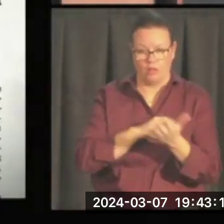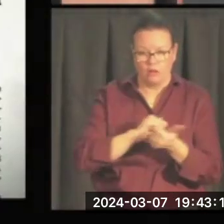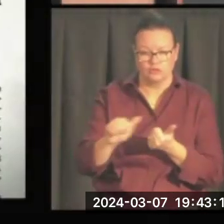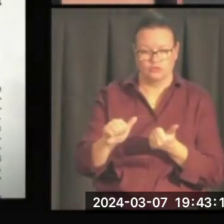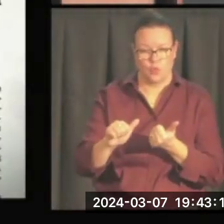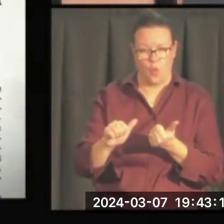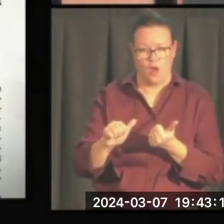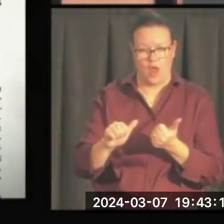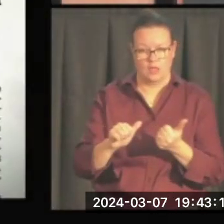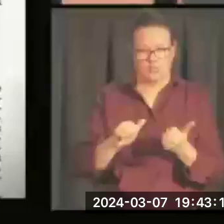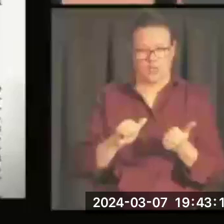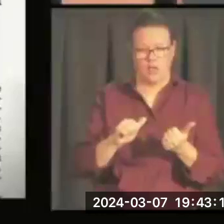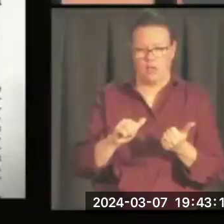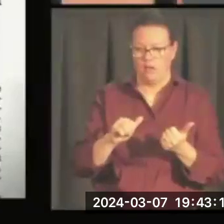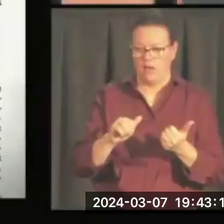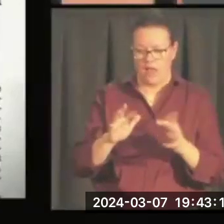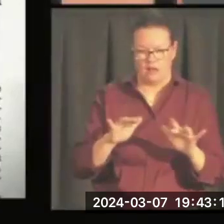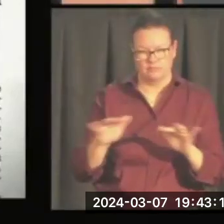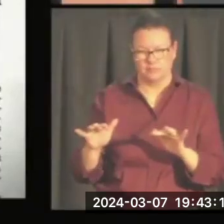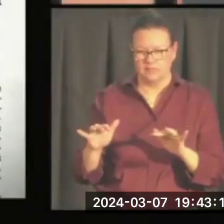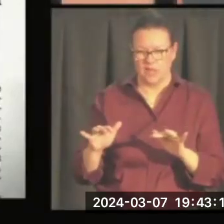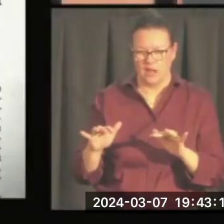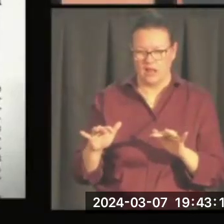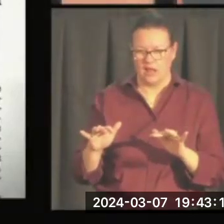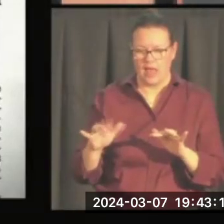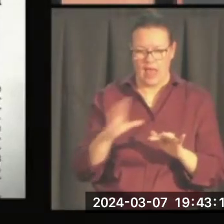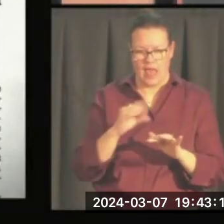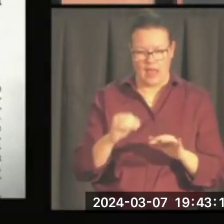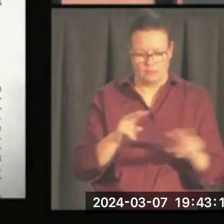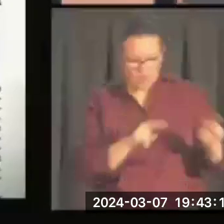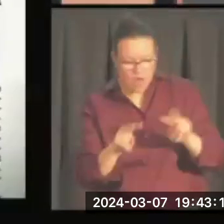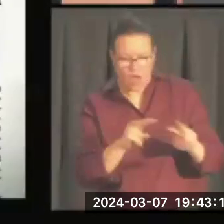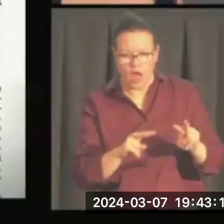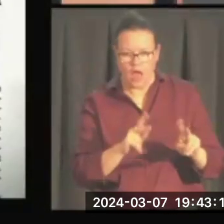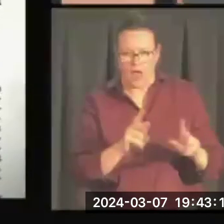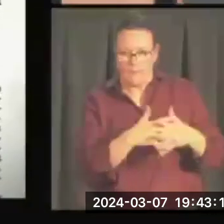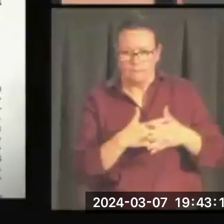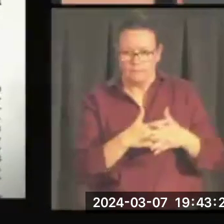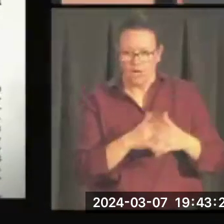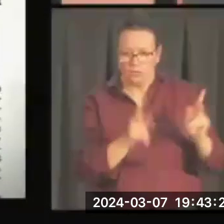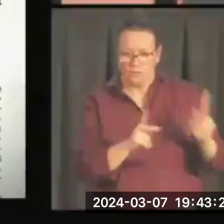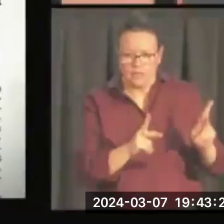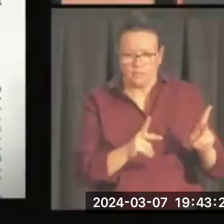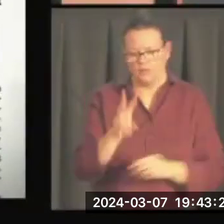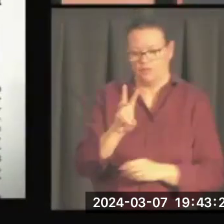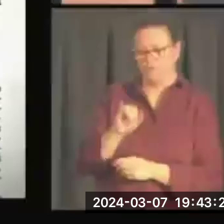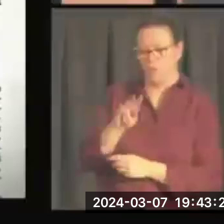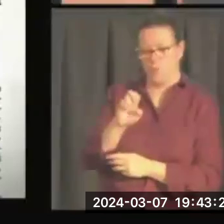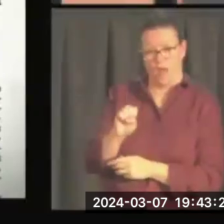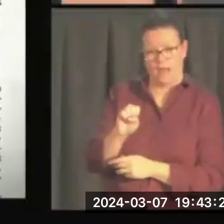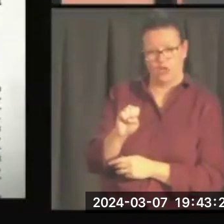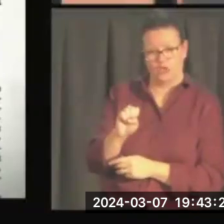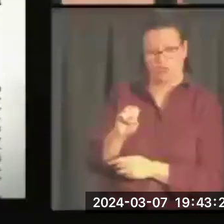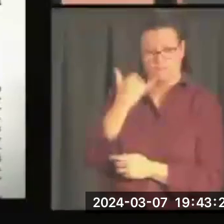for drug testing among unsuspecting American citizens. For wiretappings, for persecution of those who